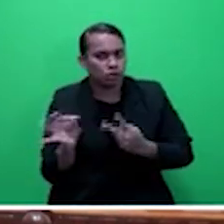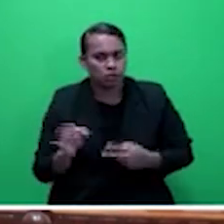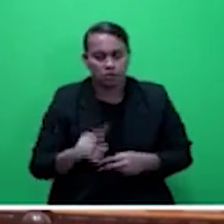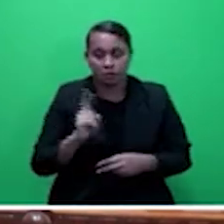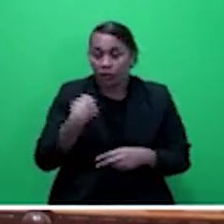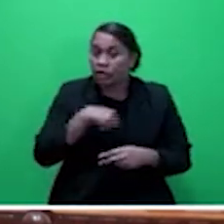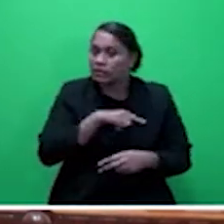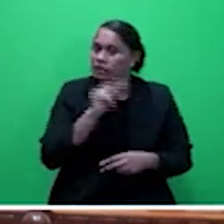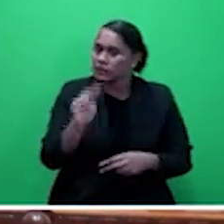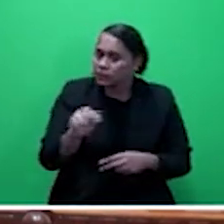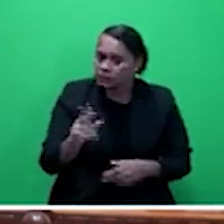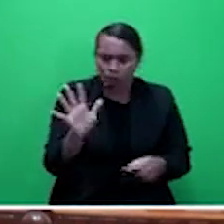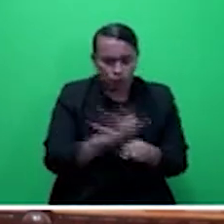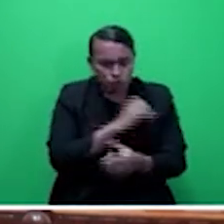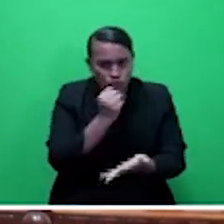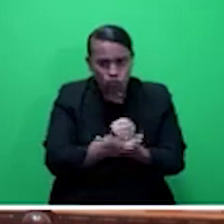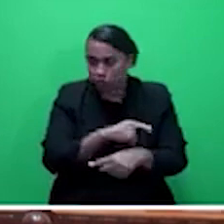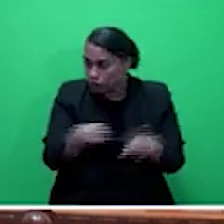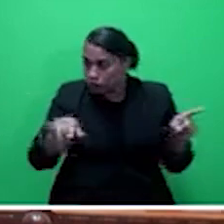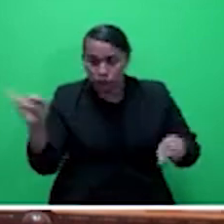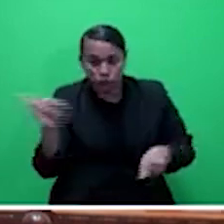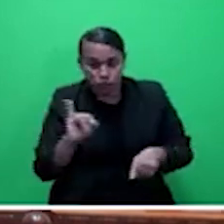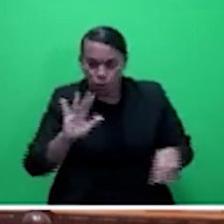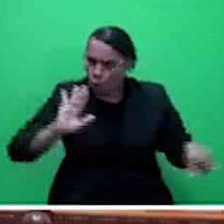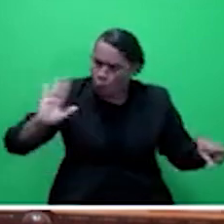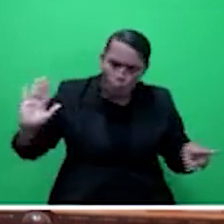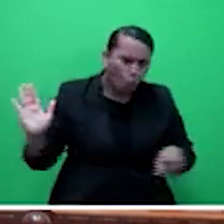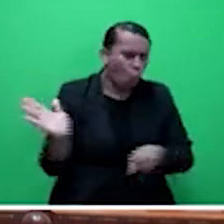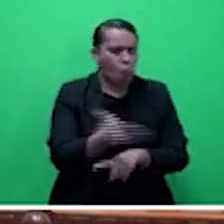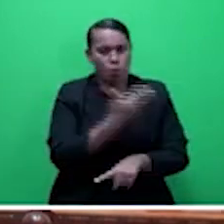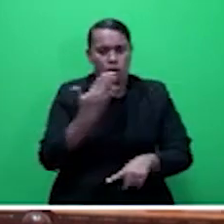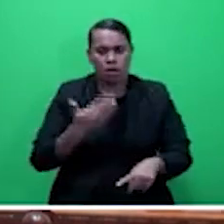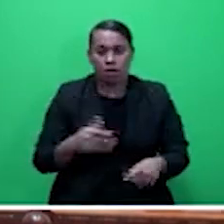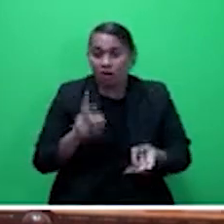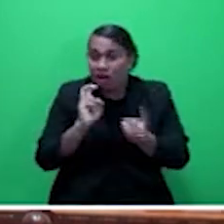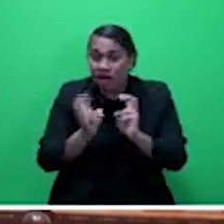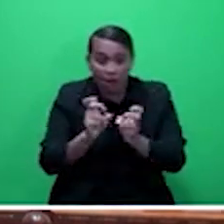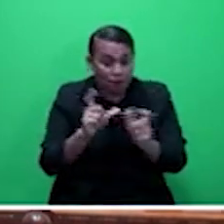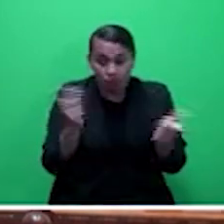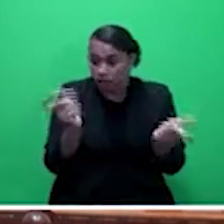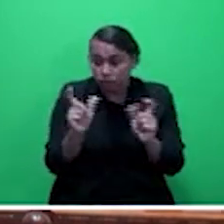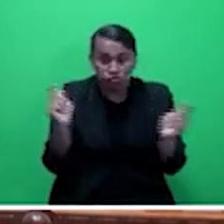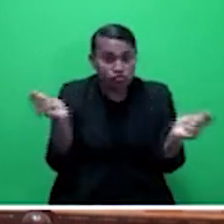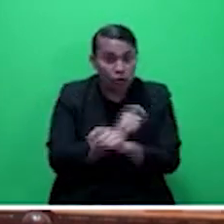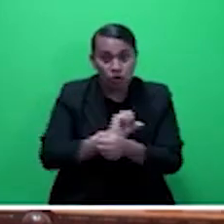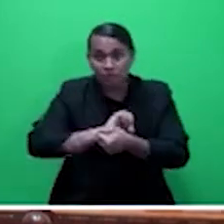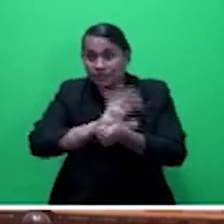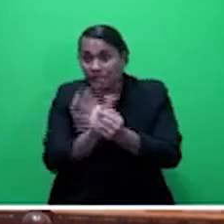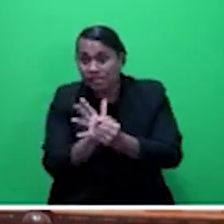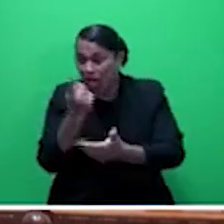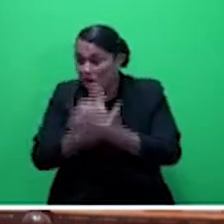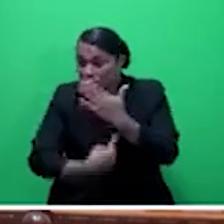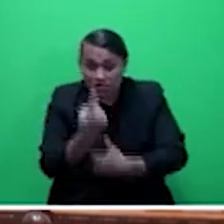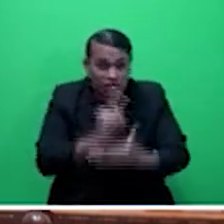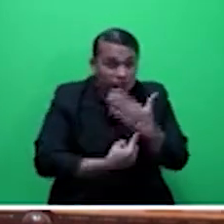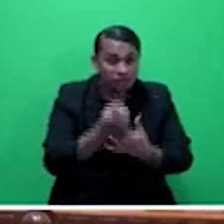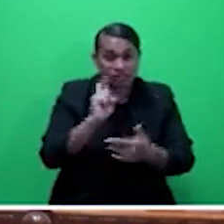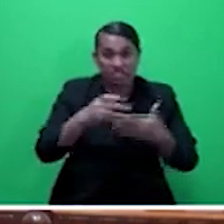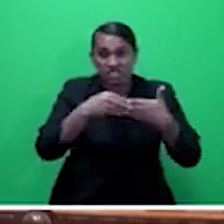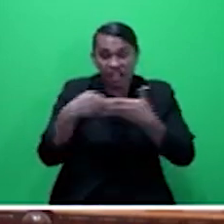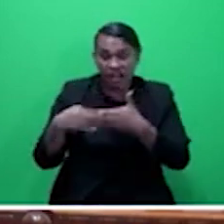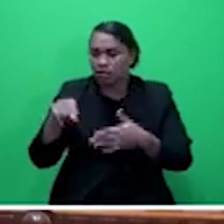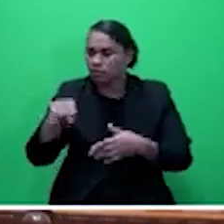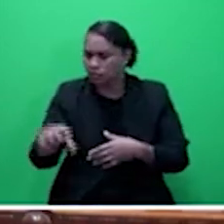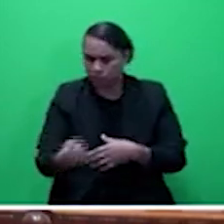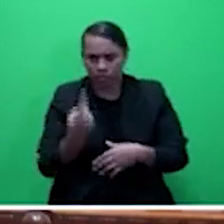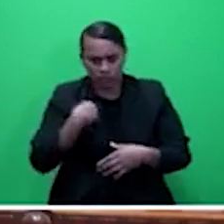come. Time has come, now the climate change and COVID-19, that the leadership comes from us to say it